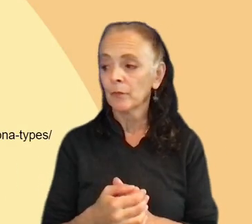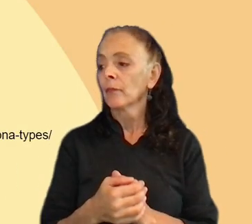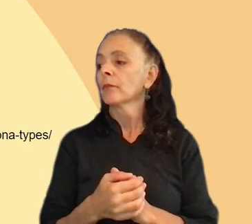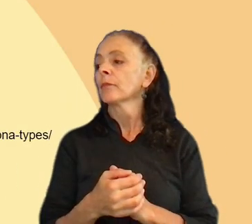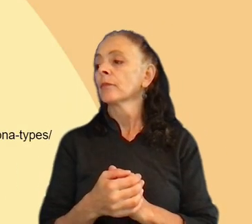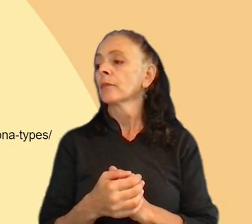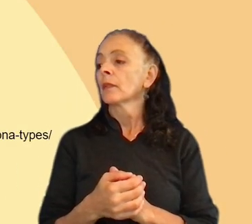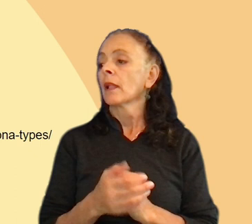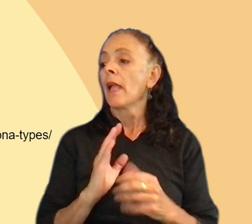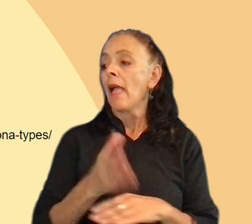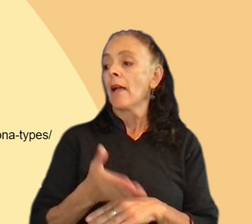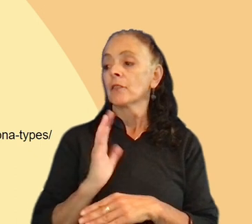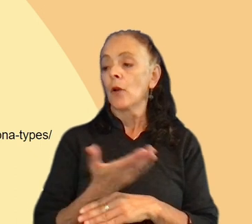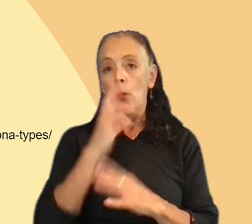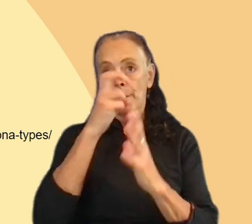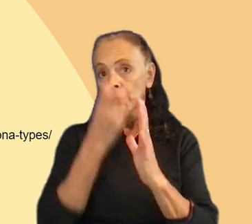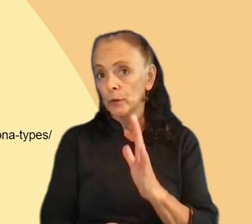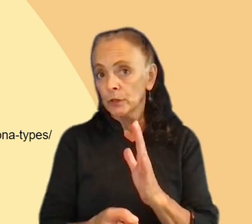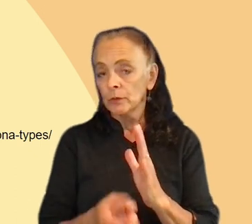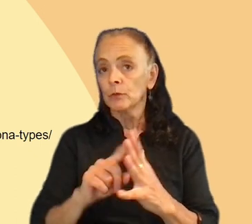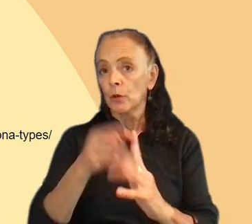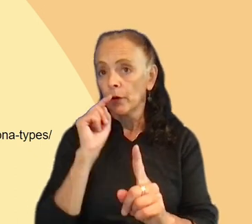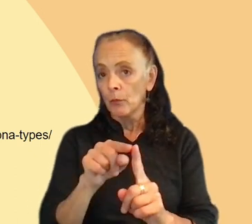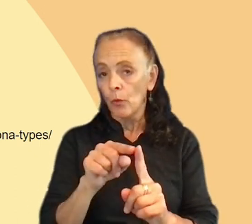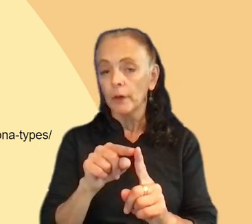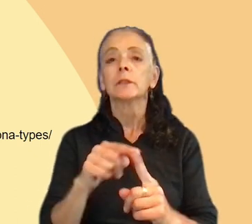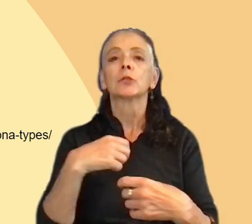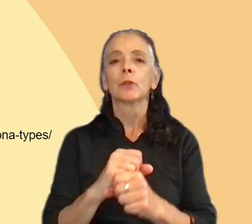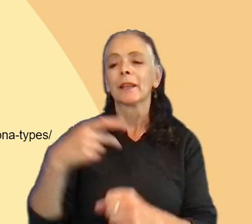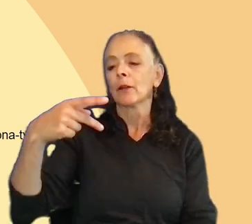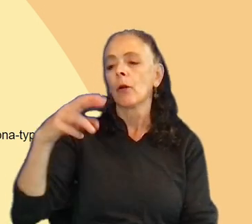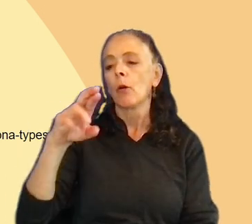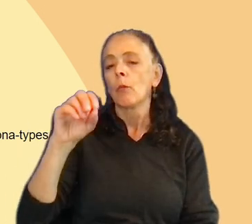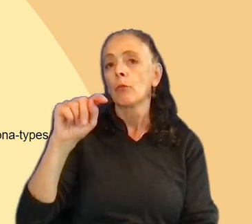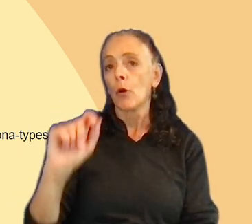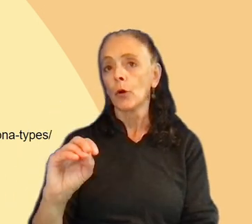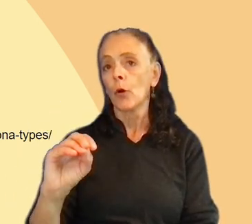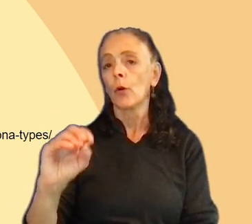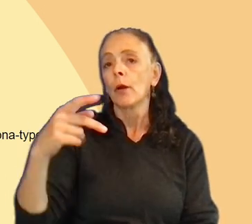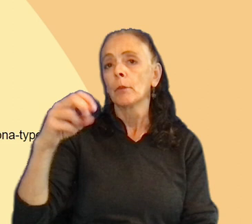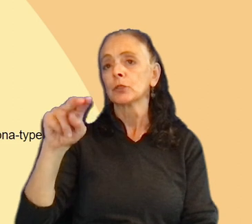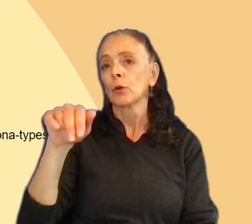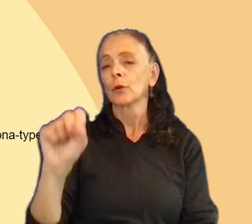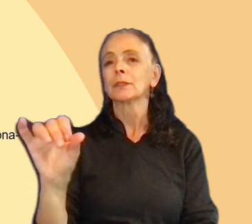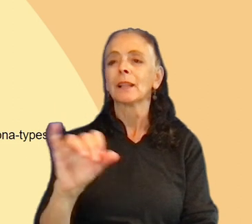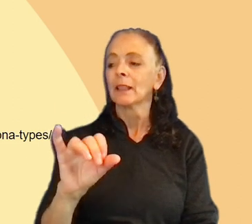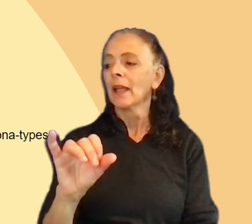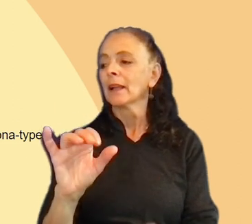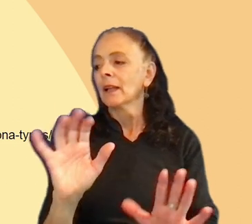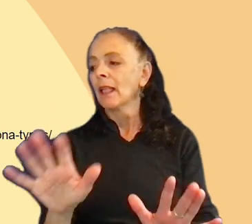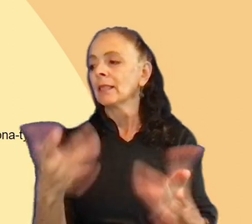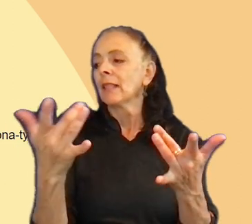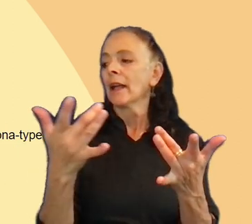After our immersion, the starting point was creating protopersonas. Protopersonas are lightweight form of ad